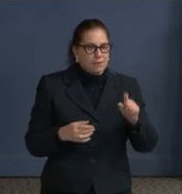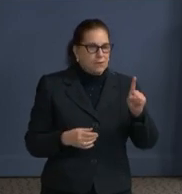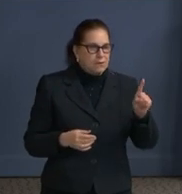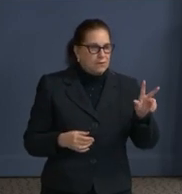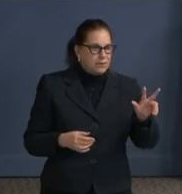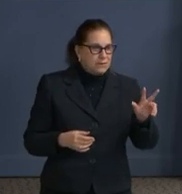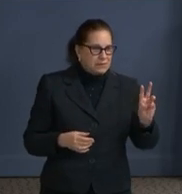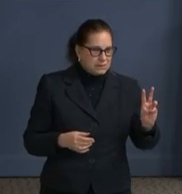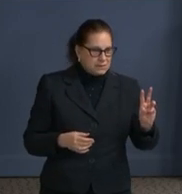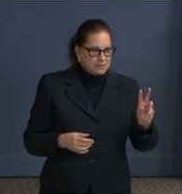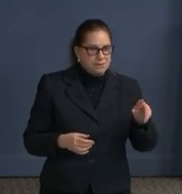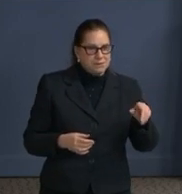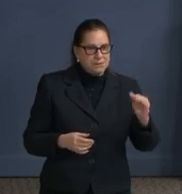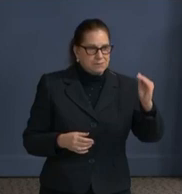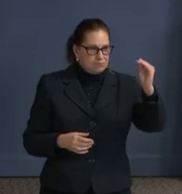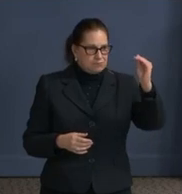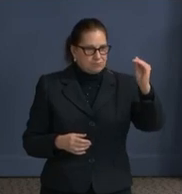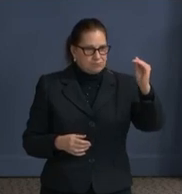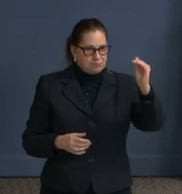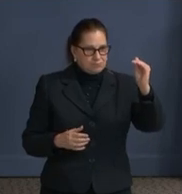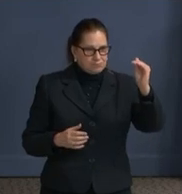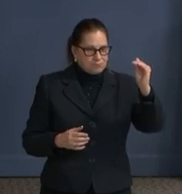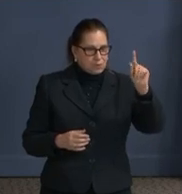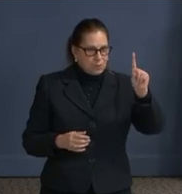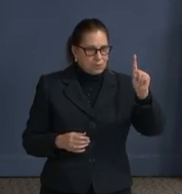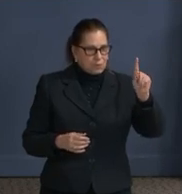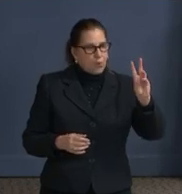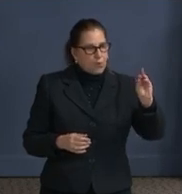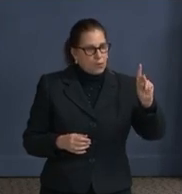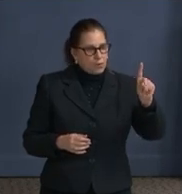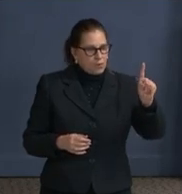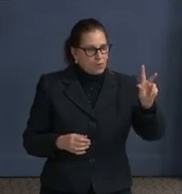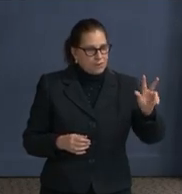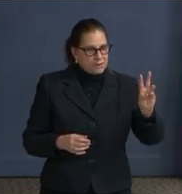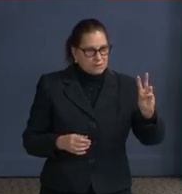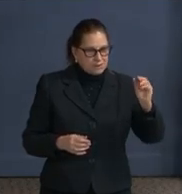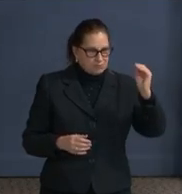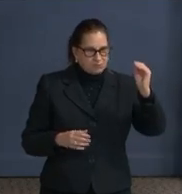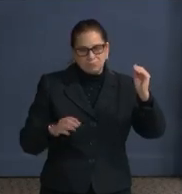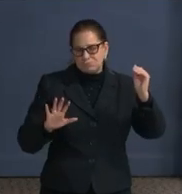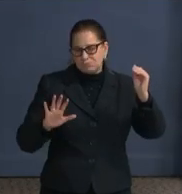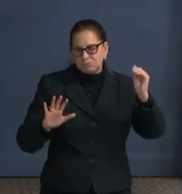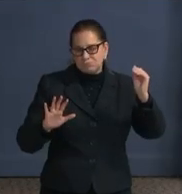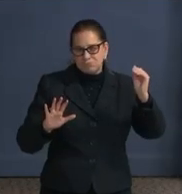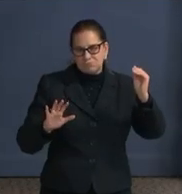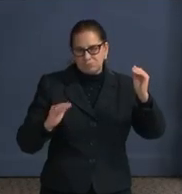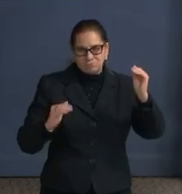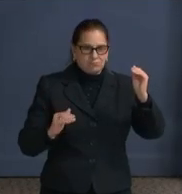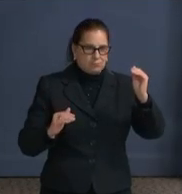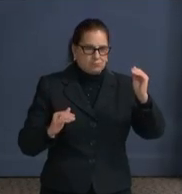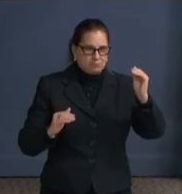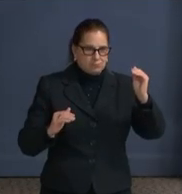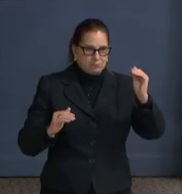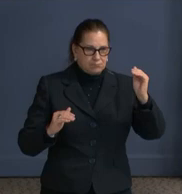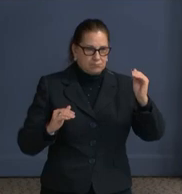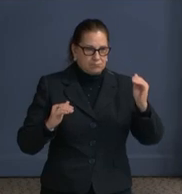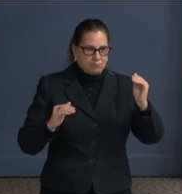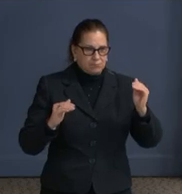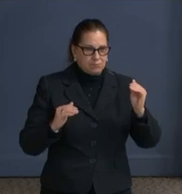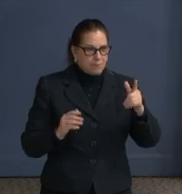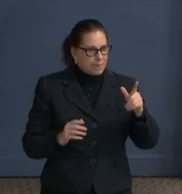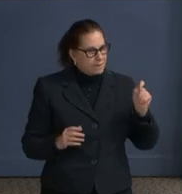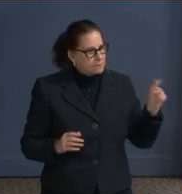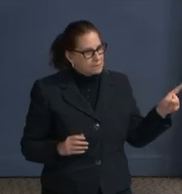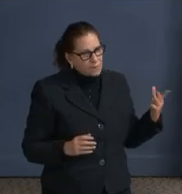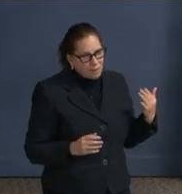six who are being vaccinated. Thank you. So, doctor, can we follow up on that? Why is that? I mean, when we look at your data